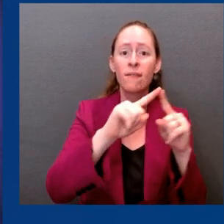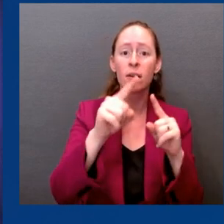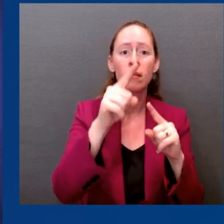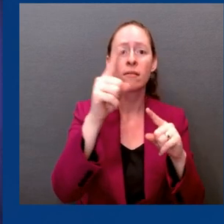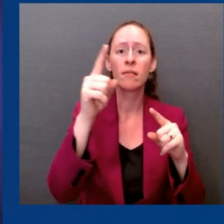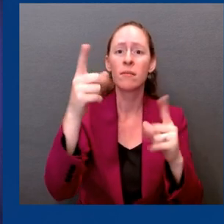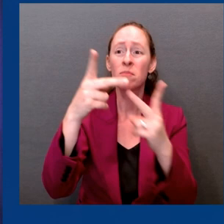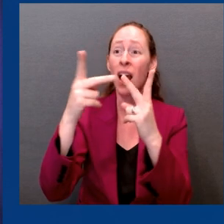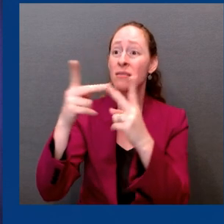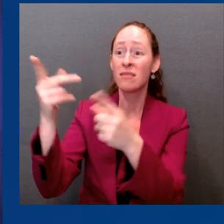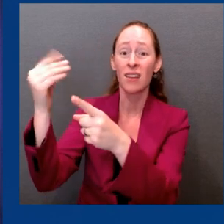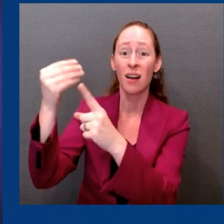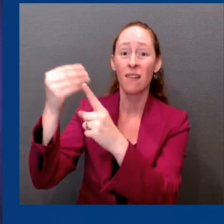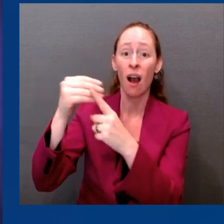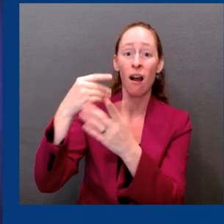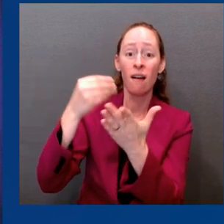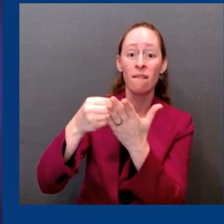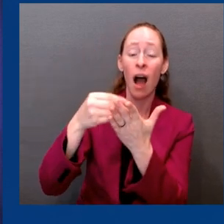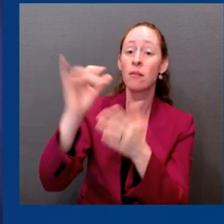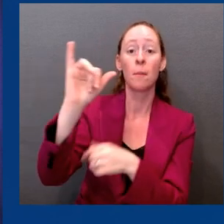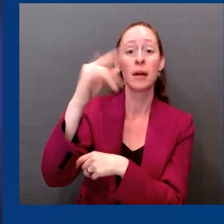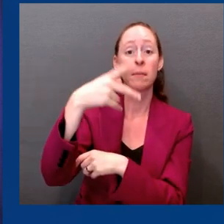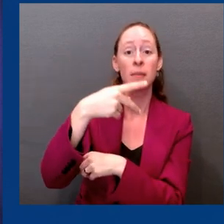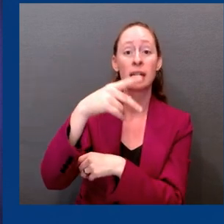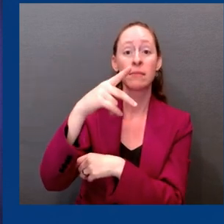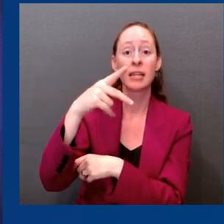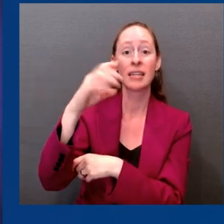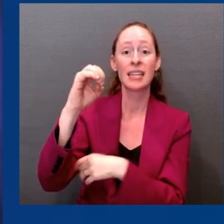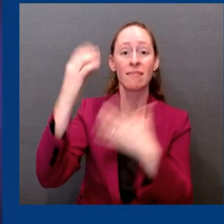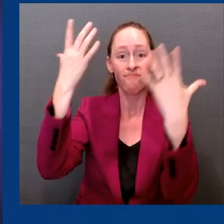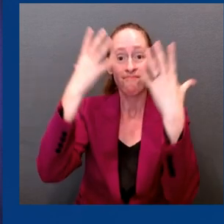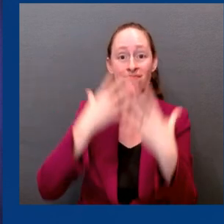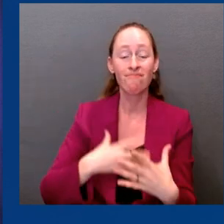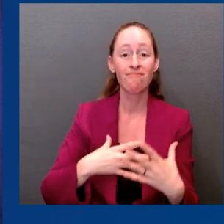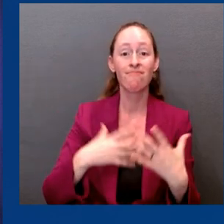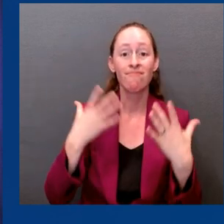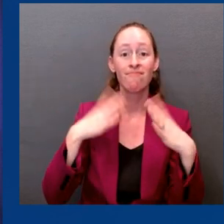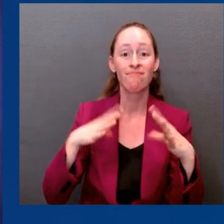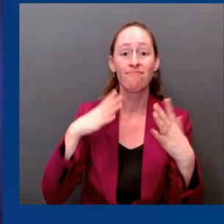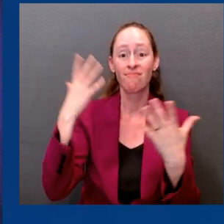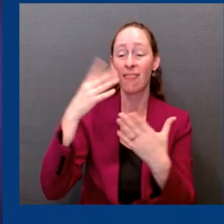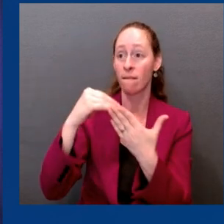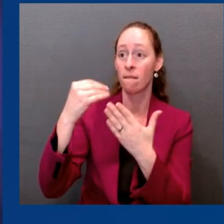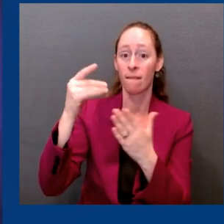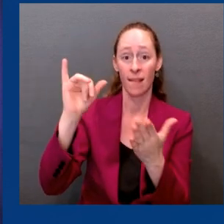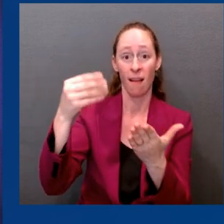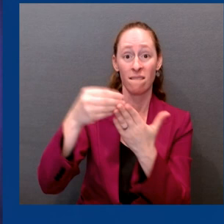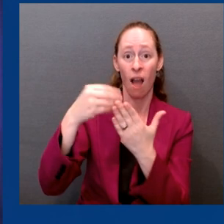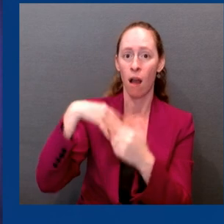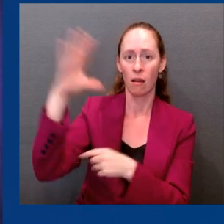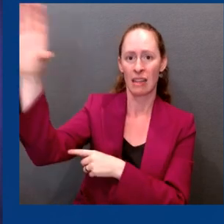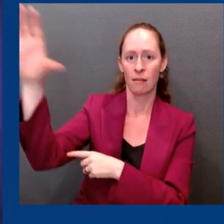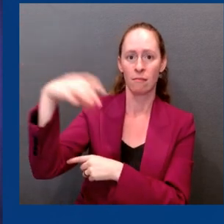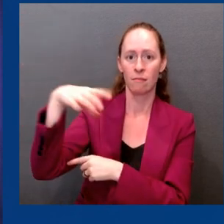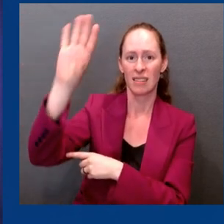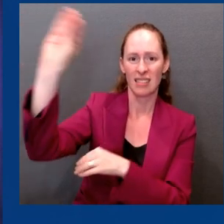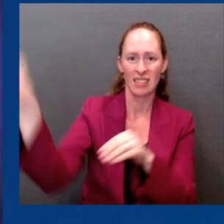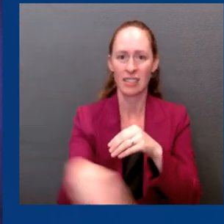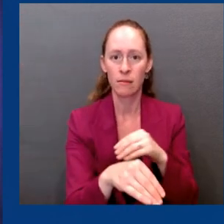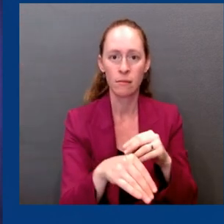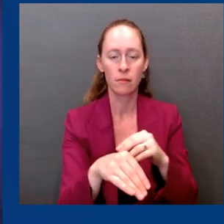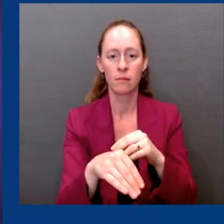stockpile. We had to shut down COVIDTest.gov, a wildly popular program where two-thirds of American households had ordered